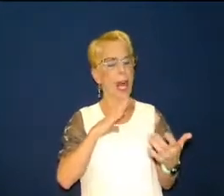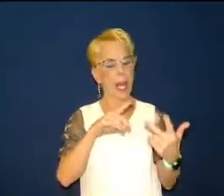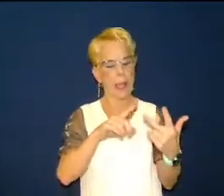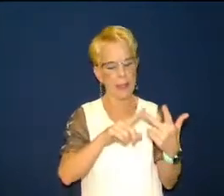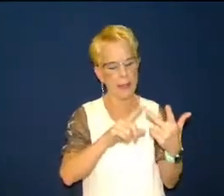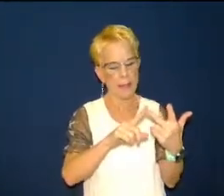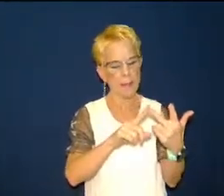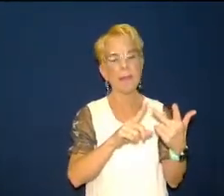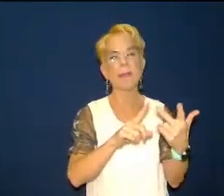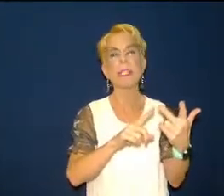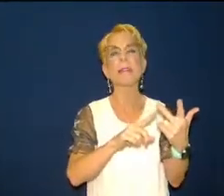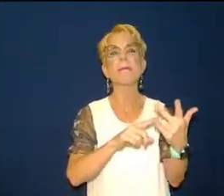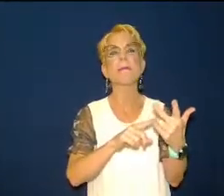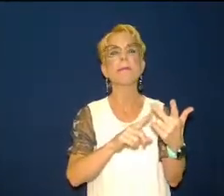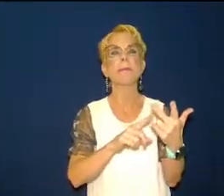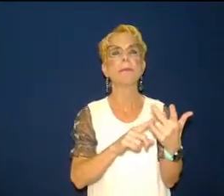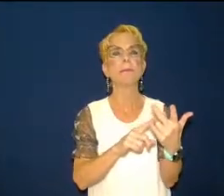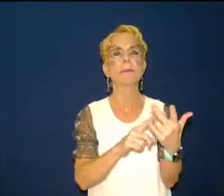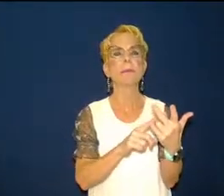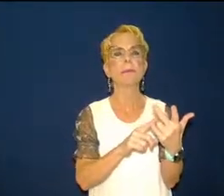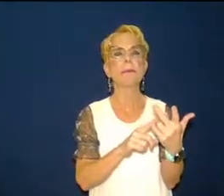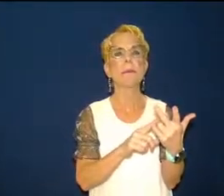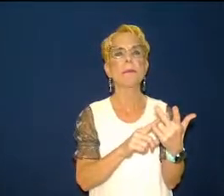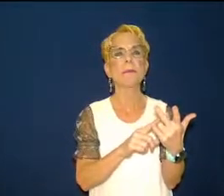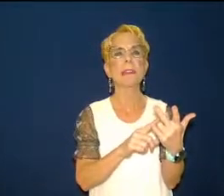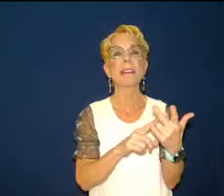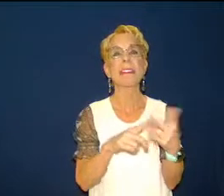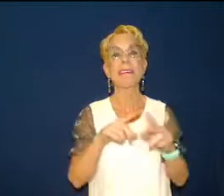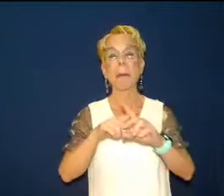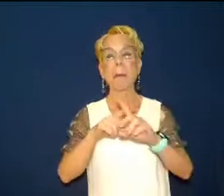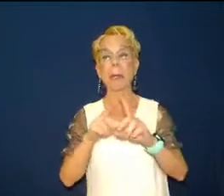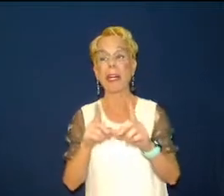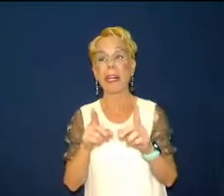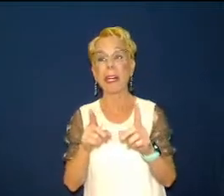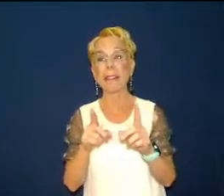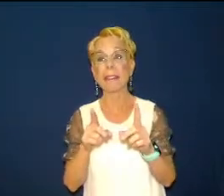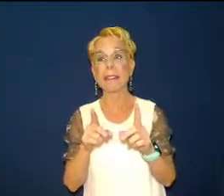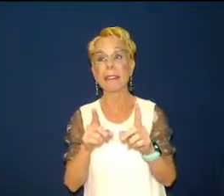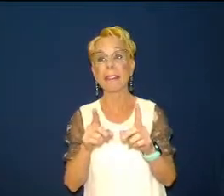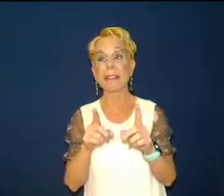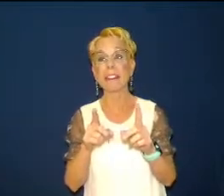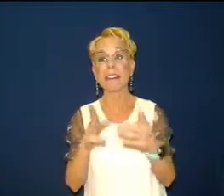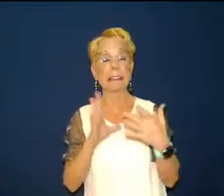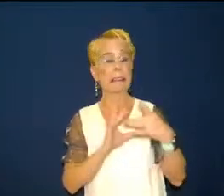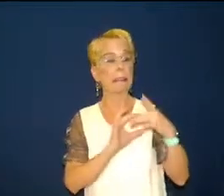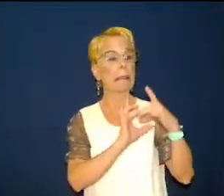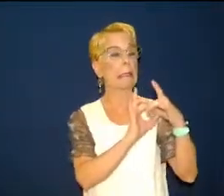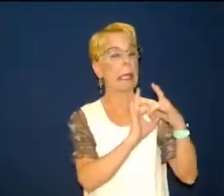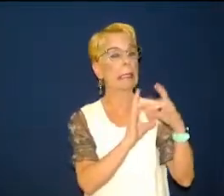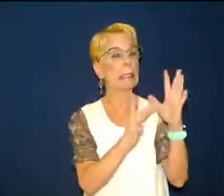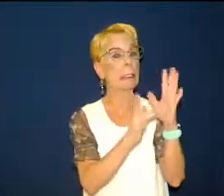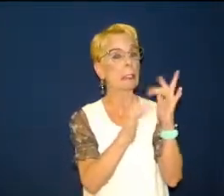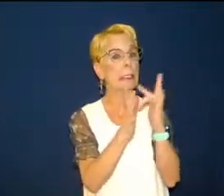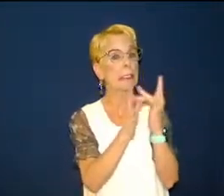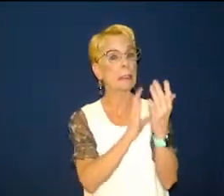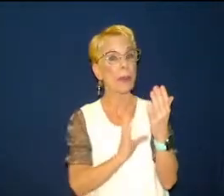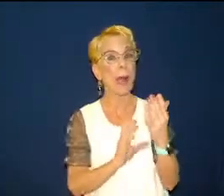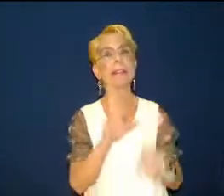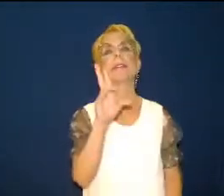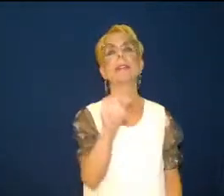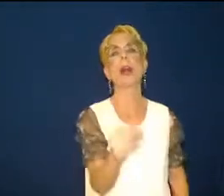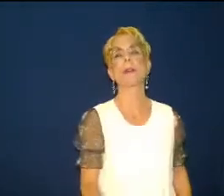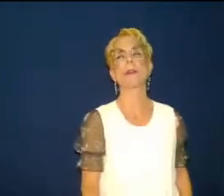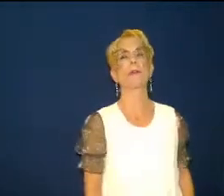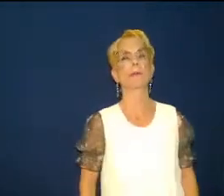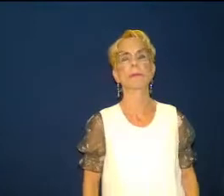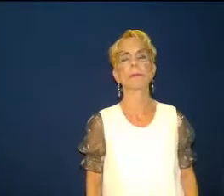us we really do but deep down at the heart of the whole thing maybe they don't have love